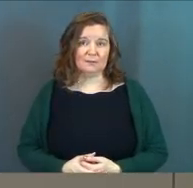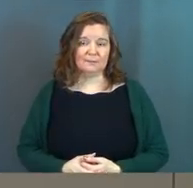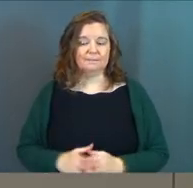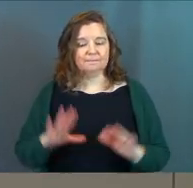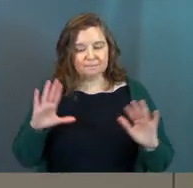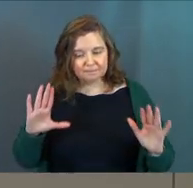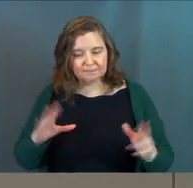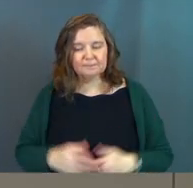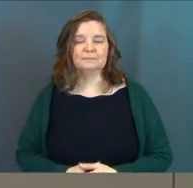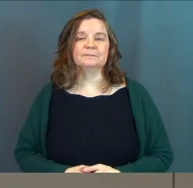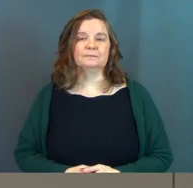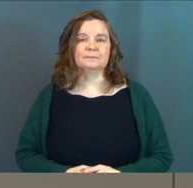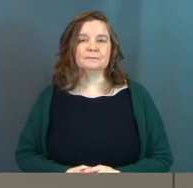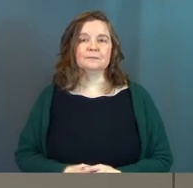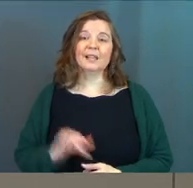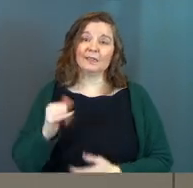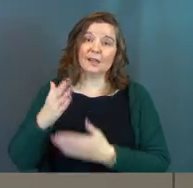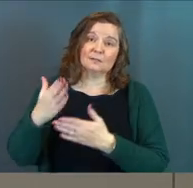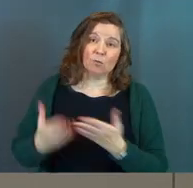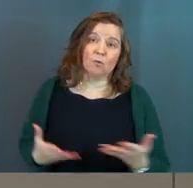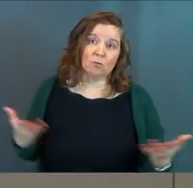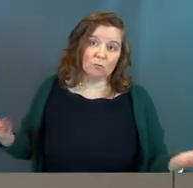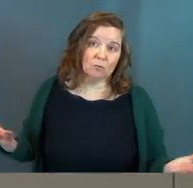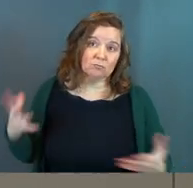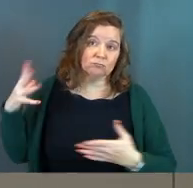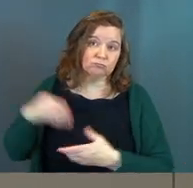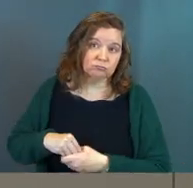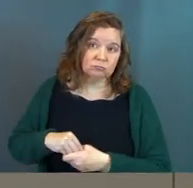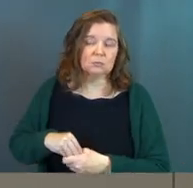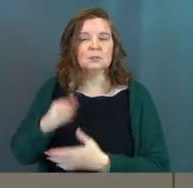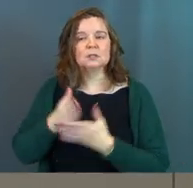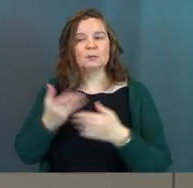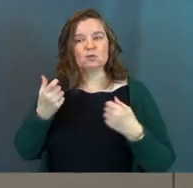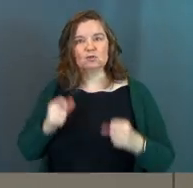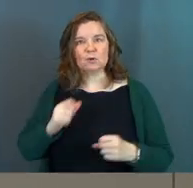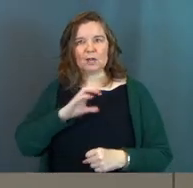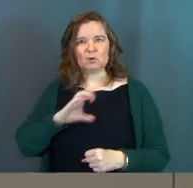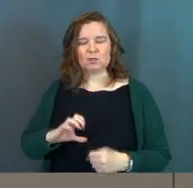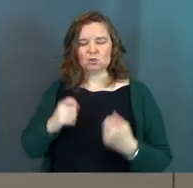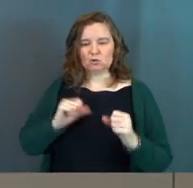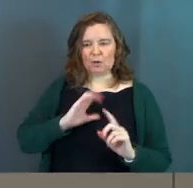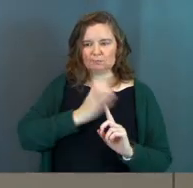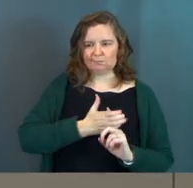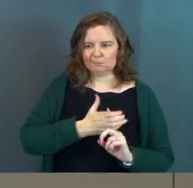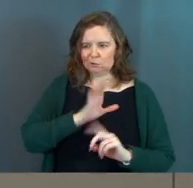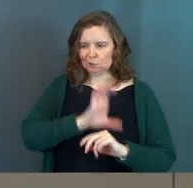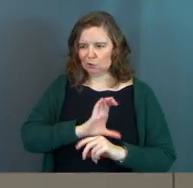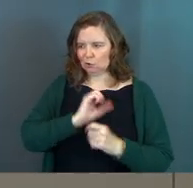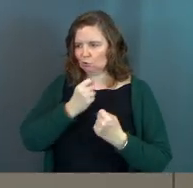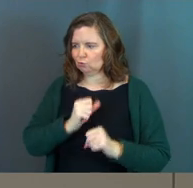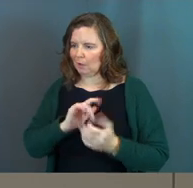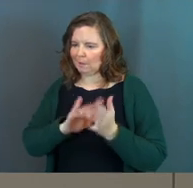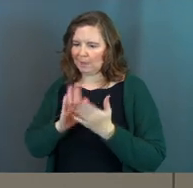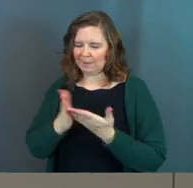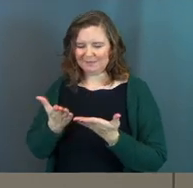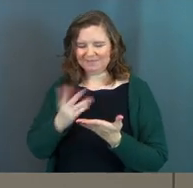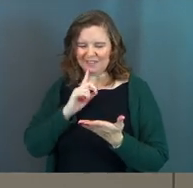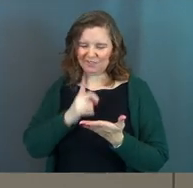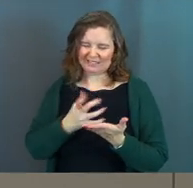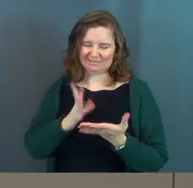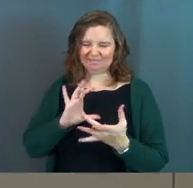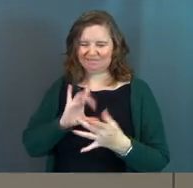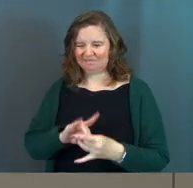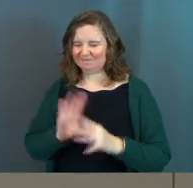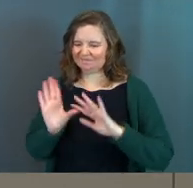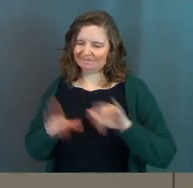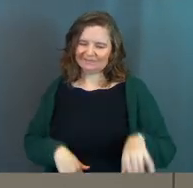Right? That's part of it. Some of you tried out Christianity, you've tried out church, you've tried out Bible and it never really stuck,